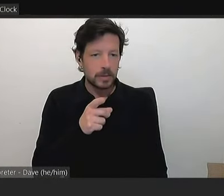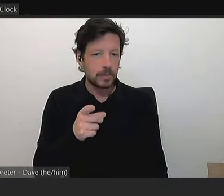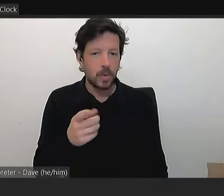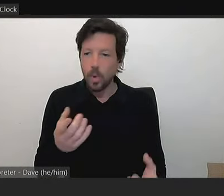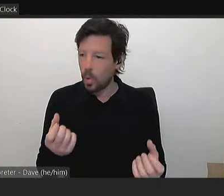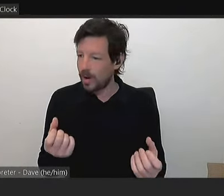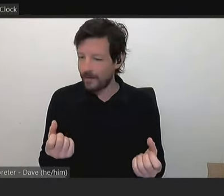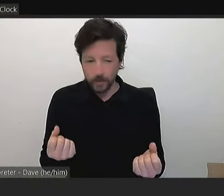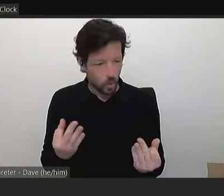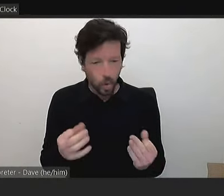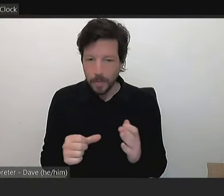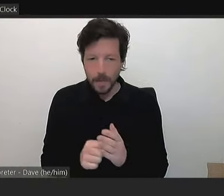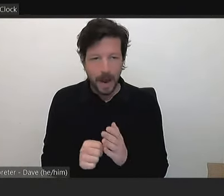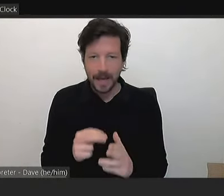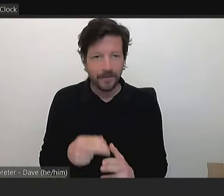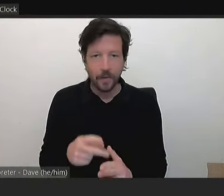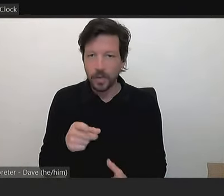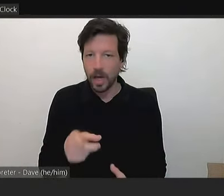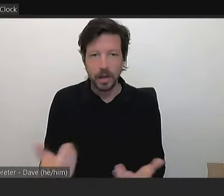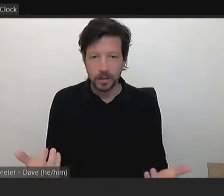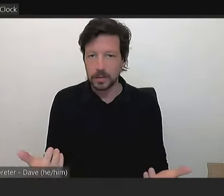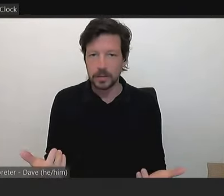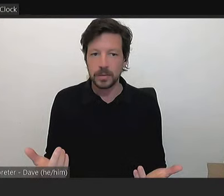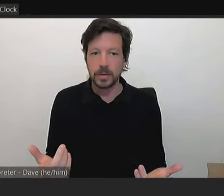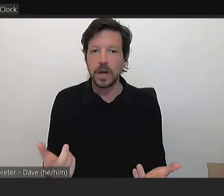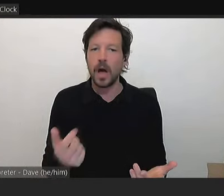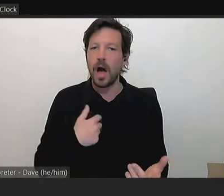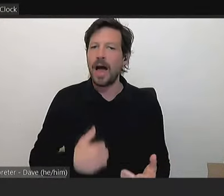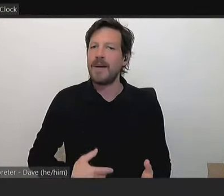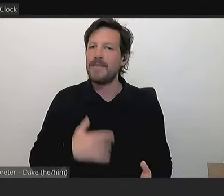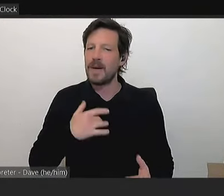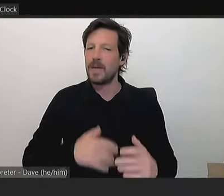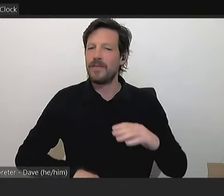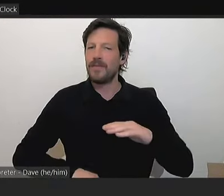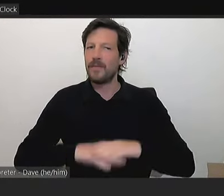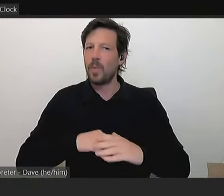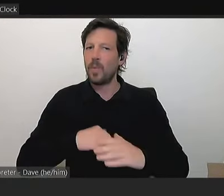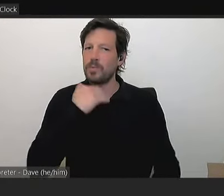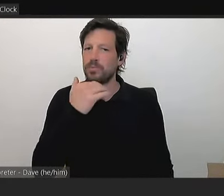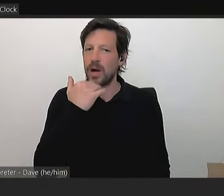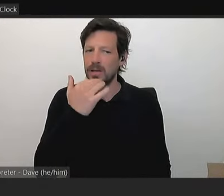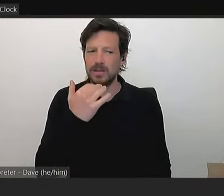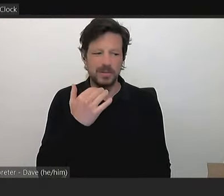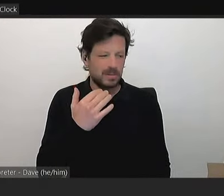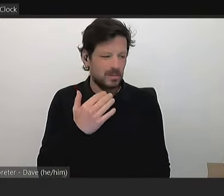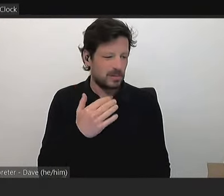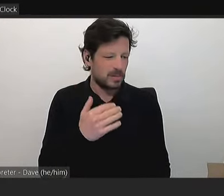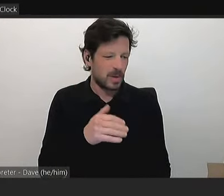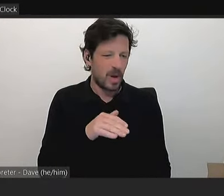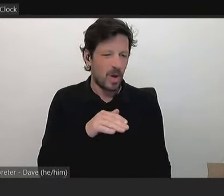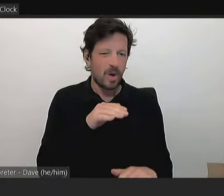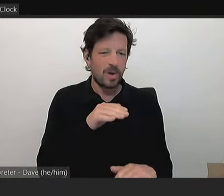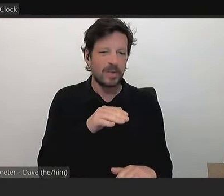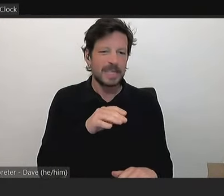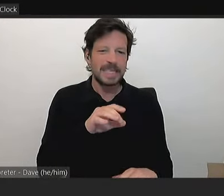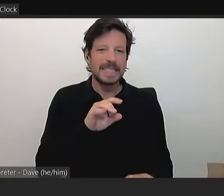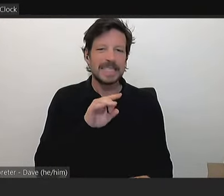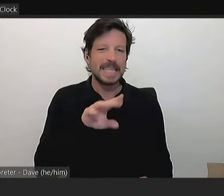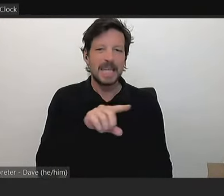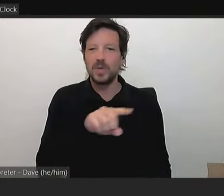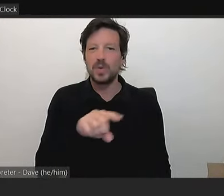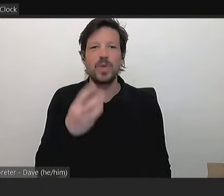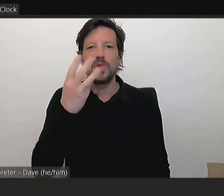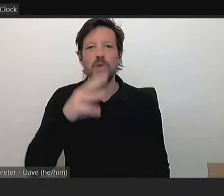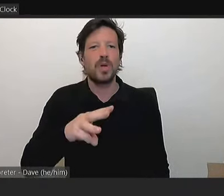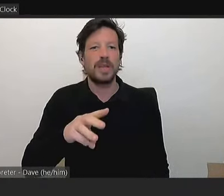to do. I believe that the full price of this would be, you know, more than 10 to 30 times this 30K amount that